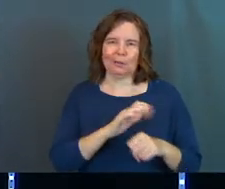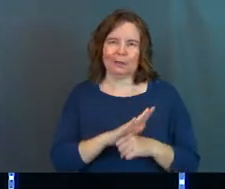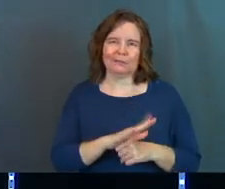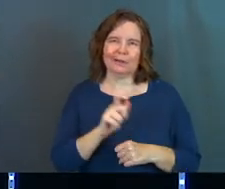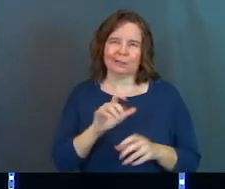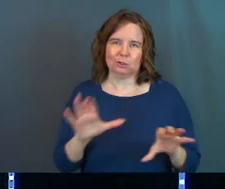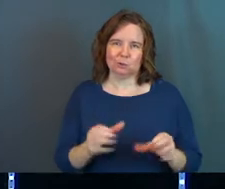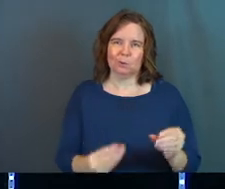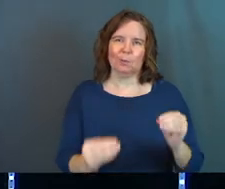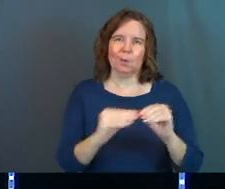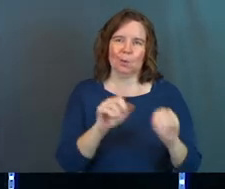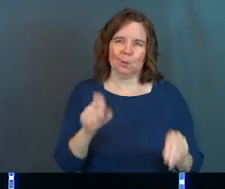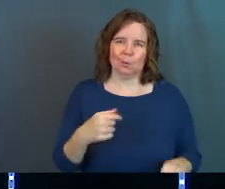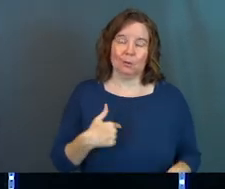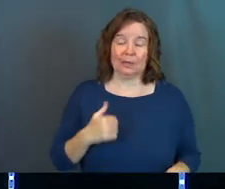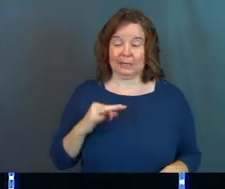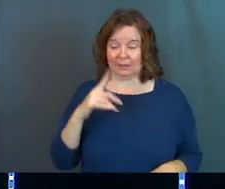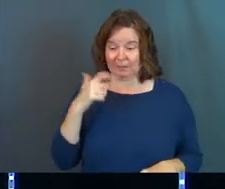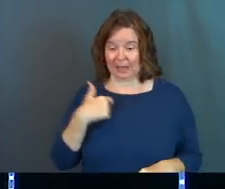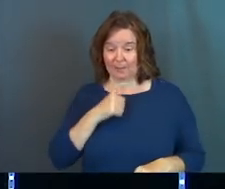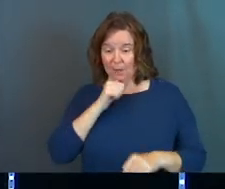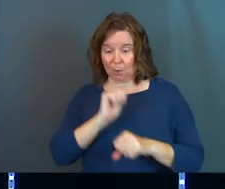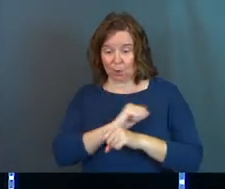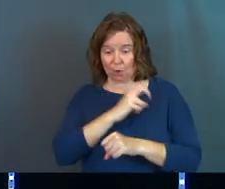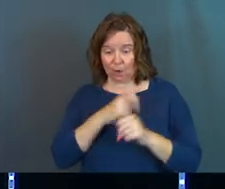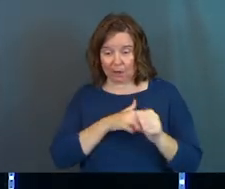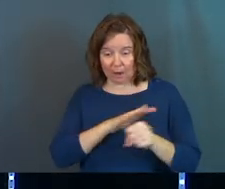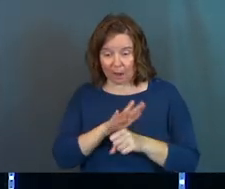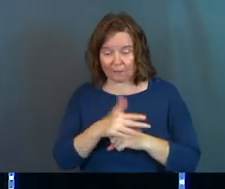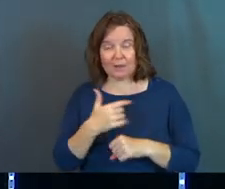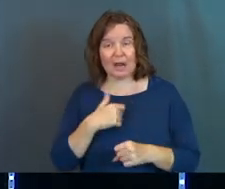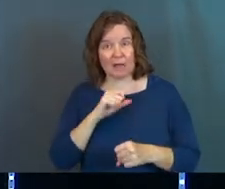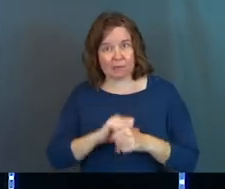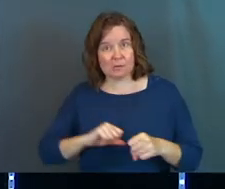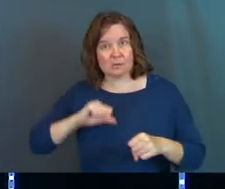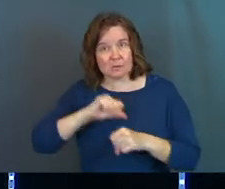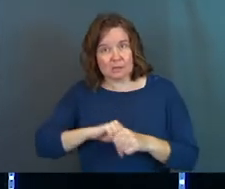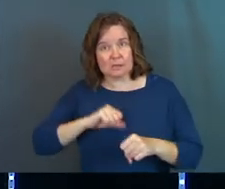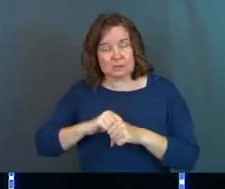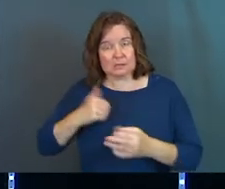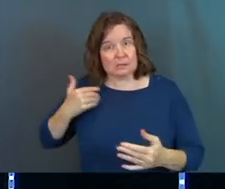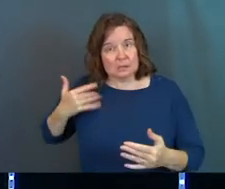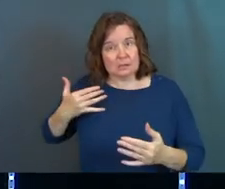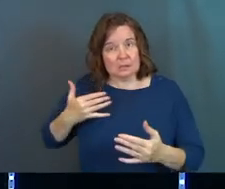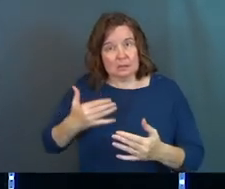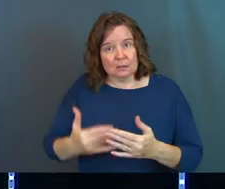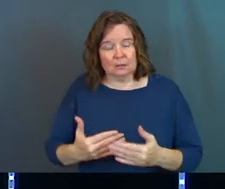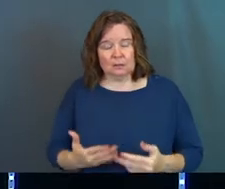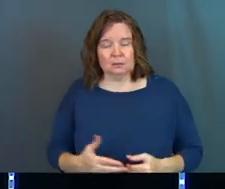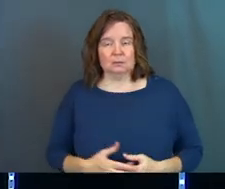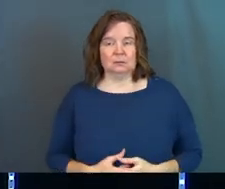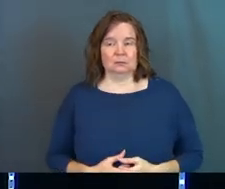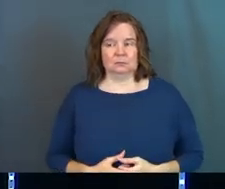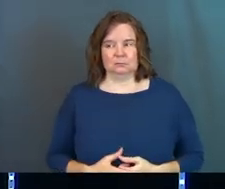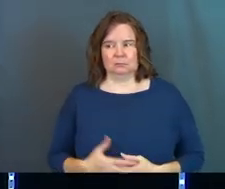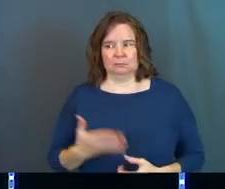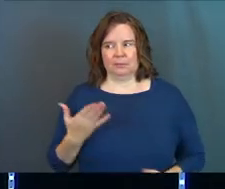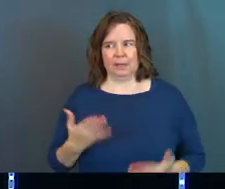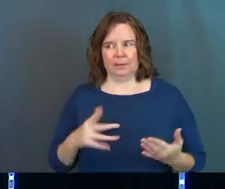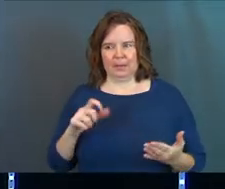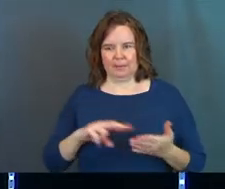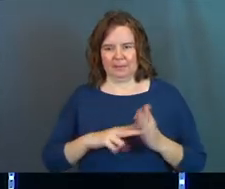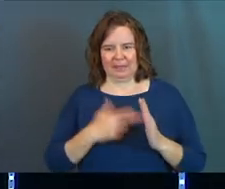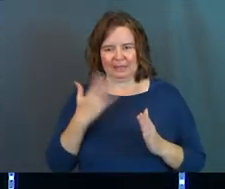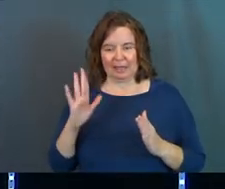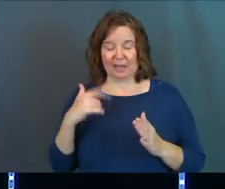enough. And if it's because I'm not working hard enough and I've worked really hard up until this point, then that